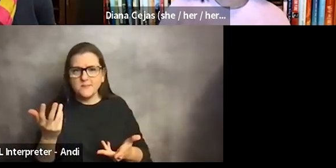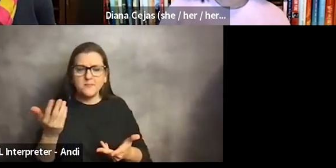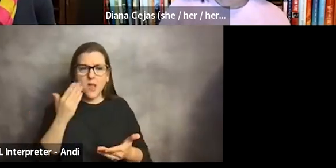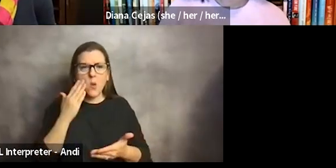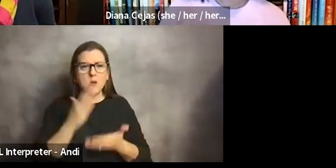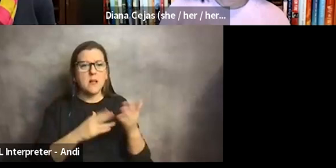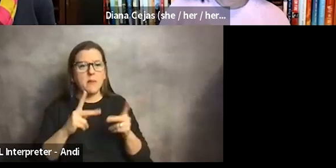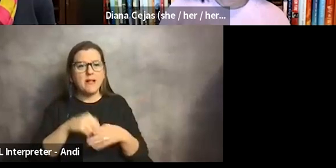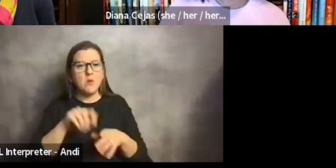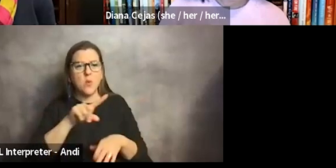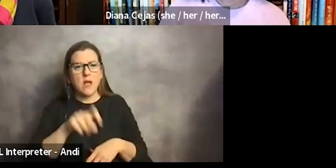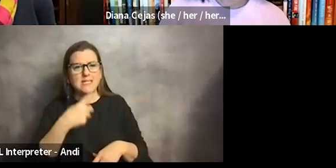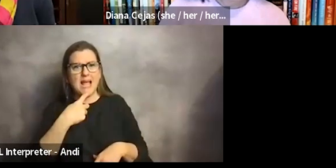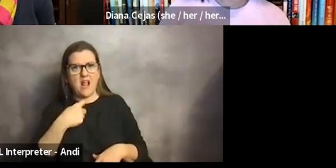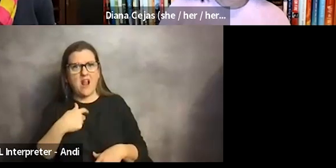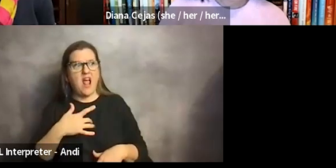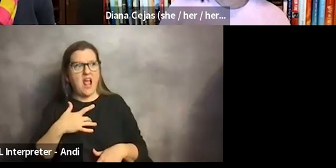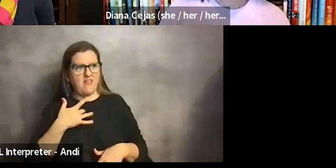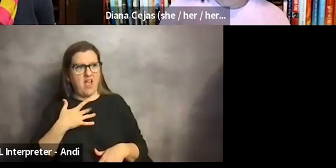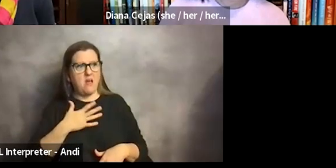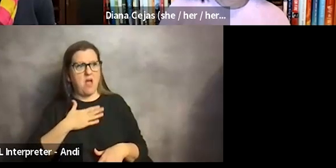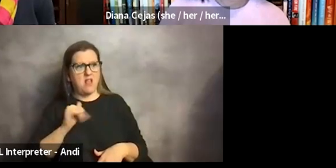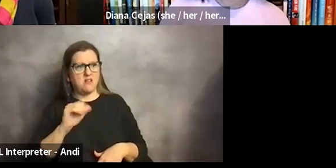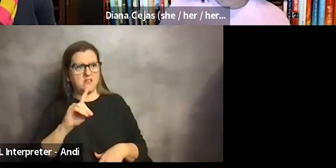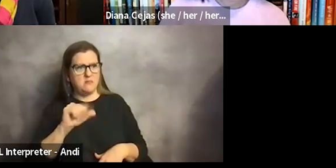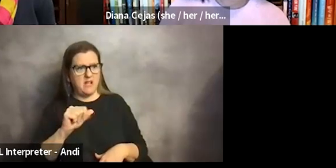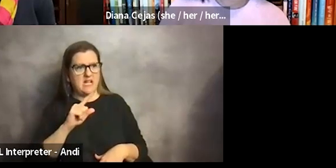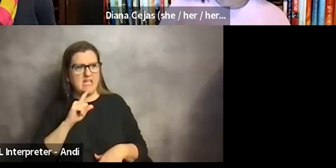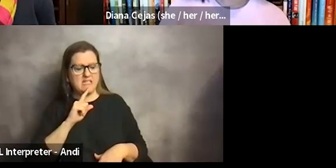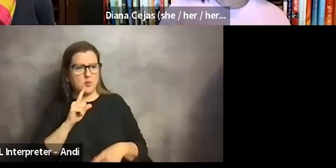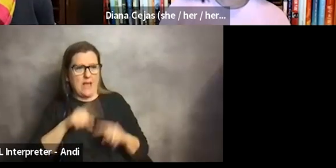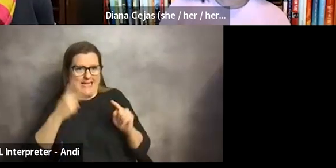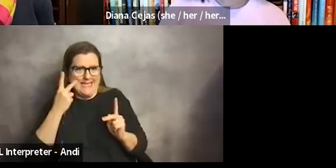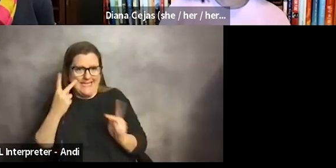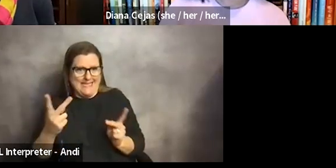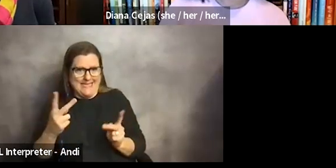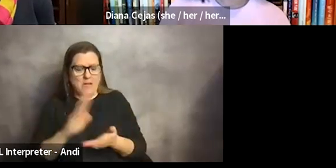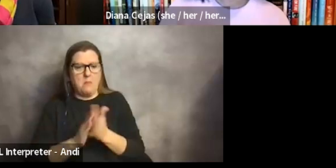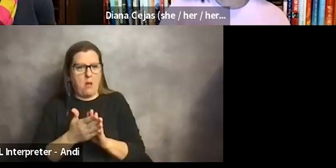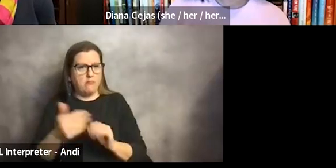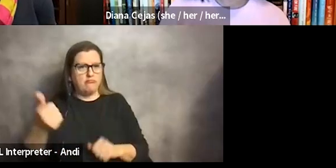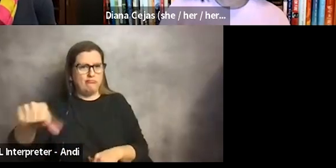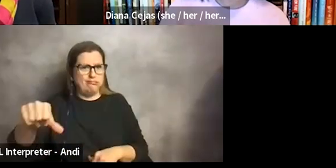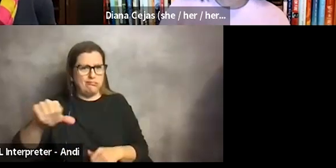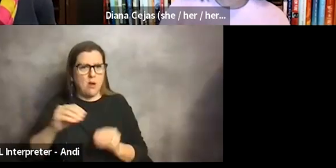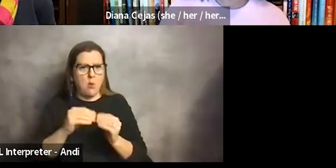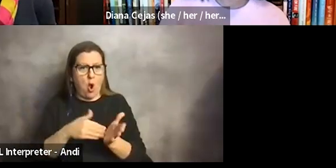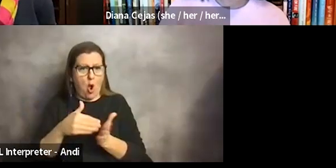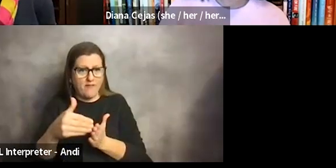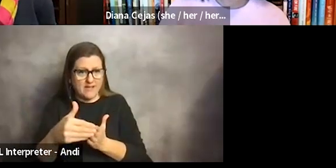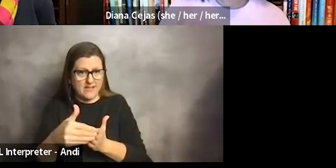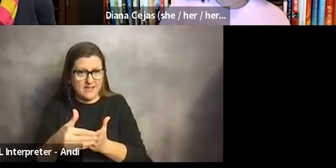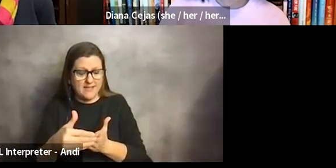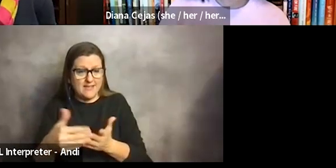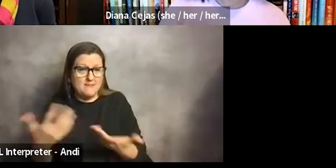said they felt perhaps an invisible disability is turned down more often. Again, I don't know that, I know that to be true.